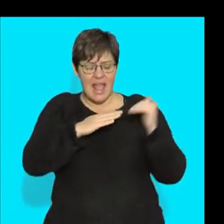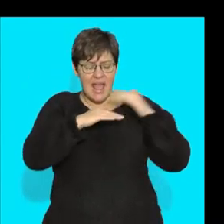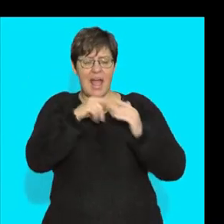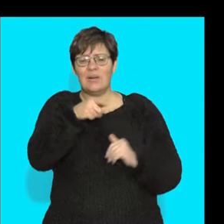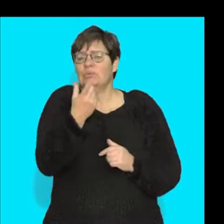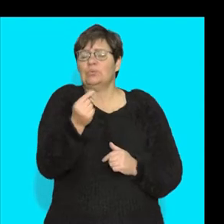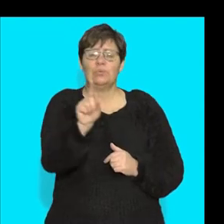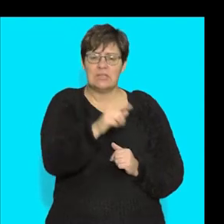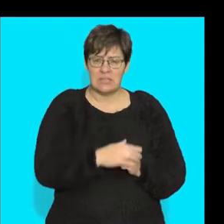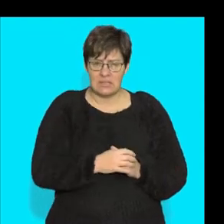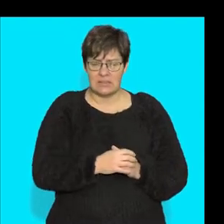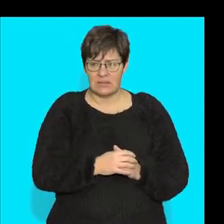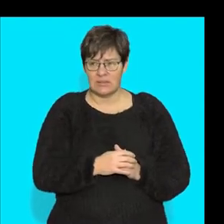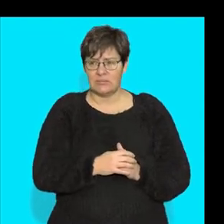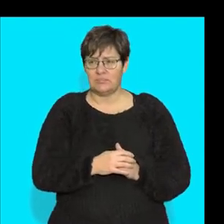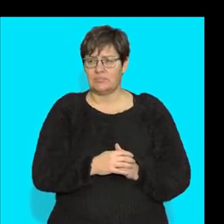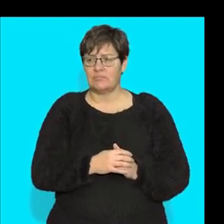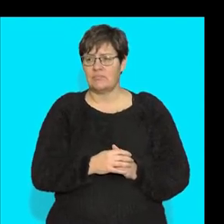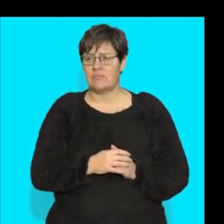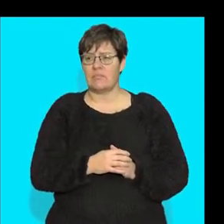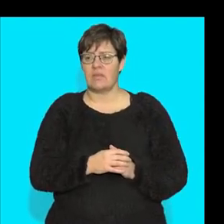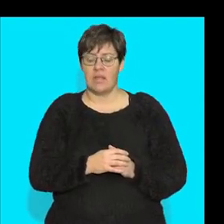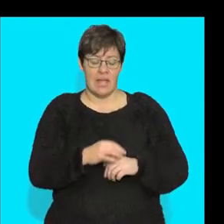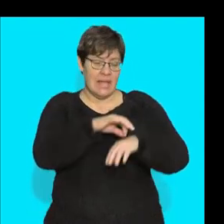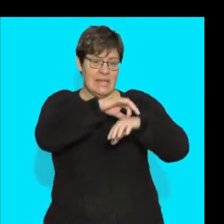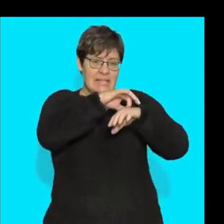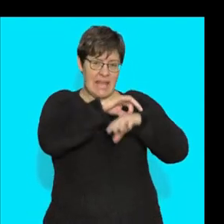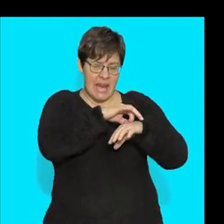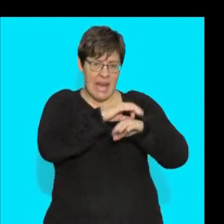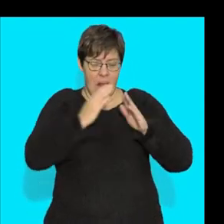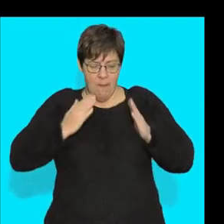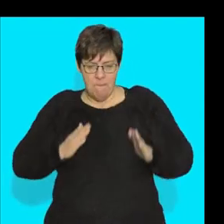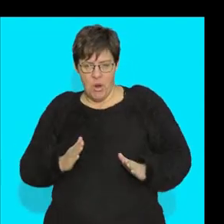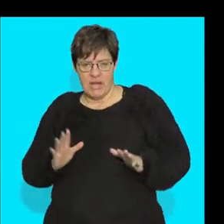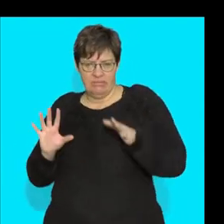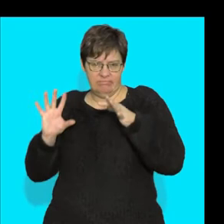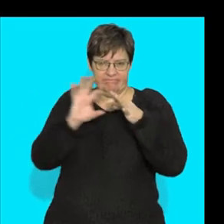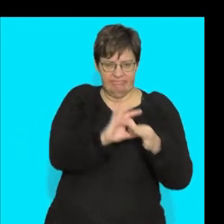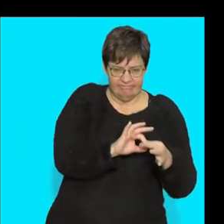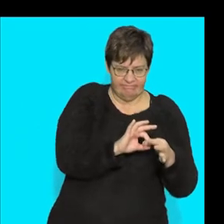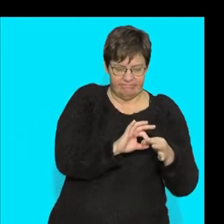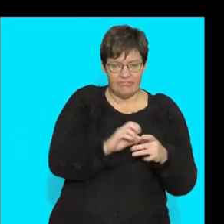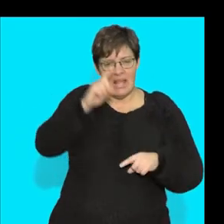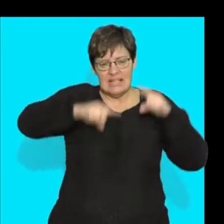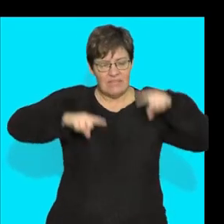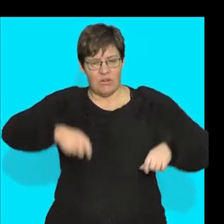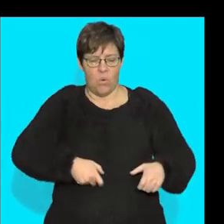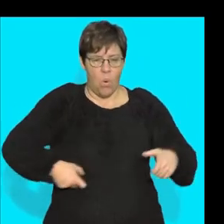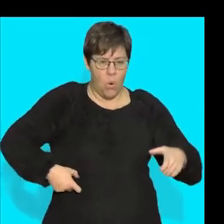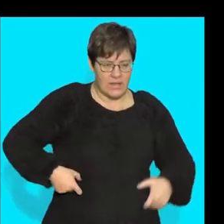here, guys, is that it binds the skin to the body. It also binds all the different organs.